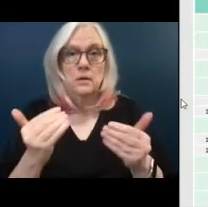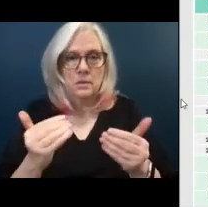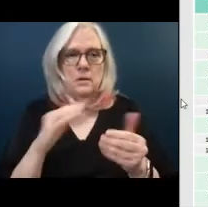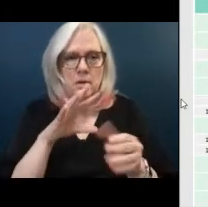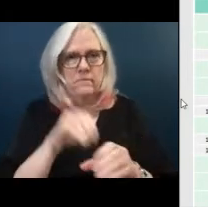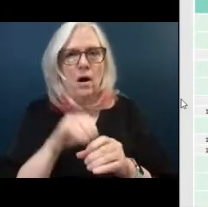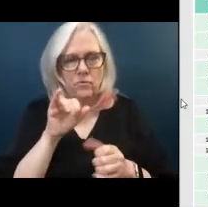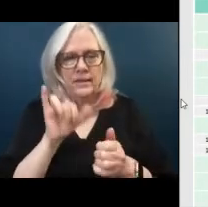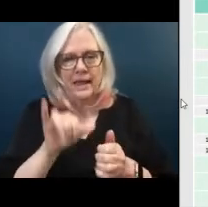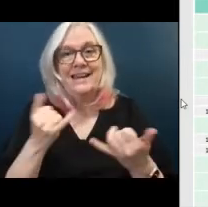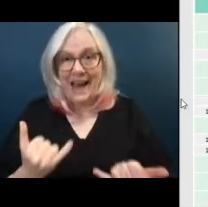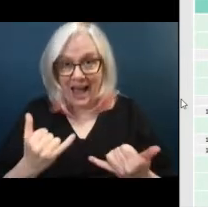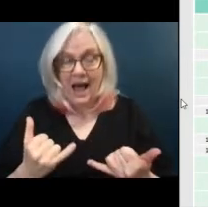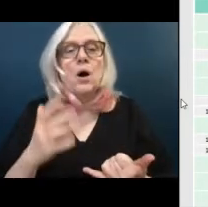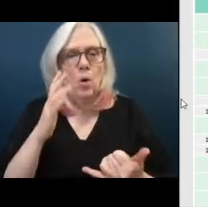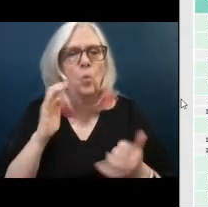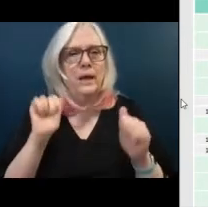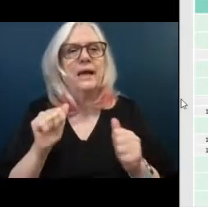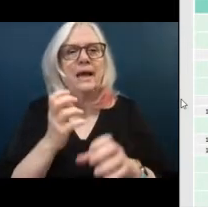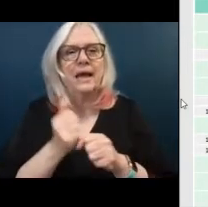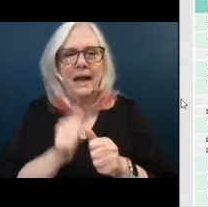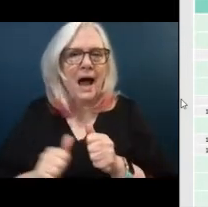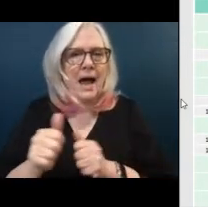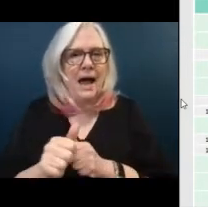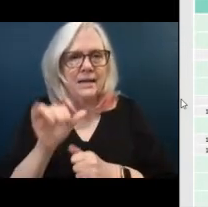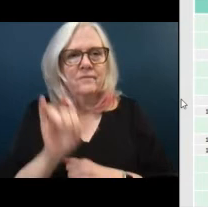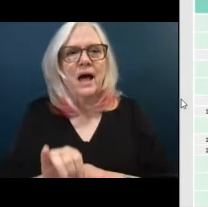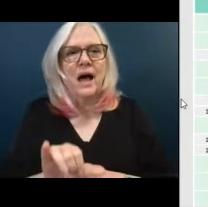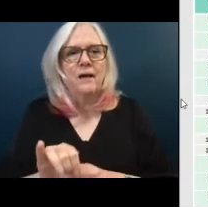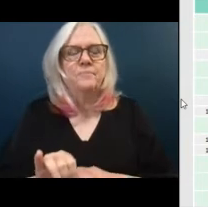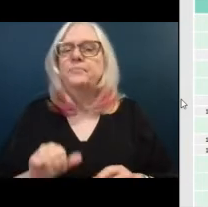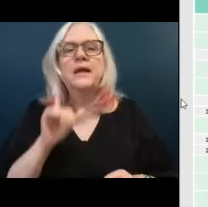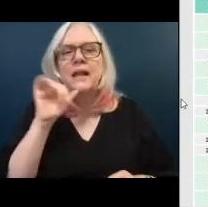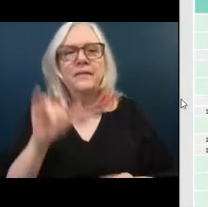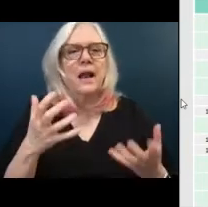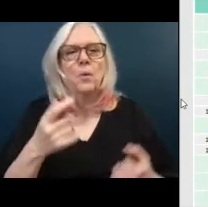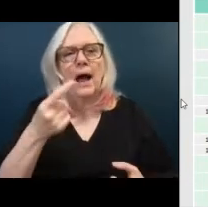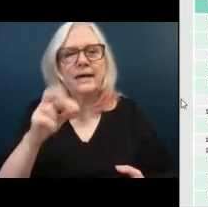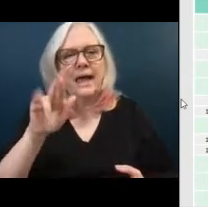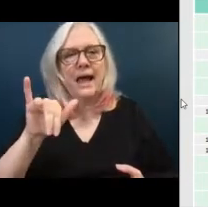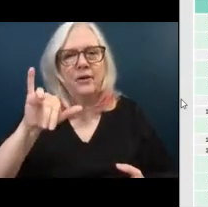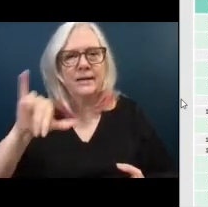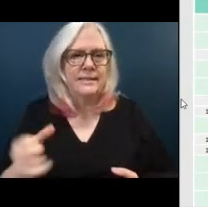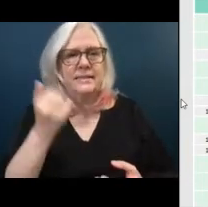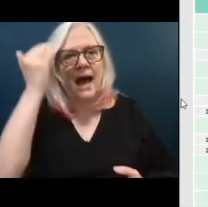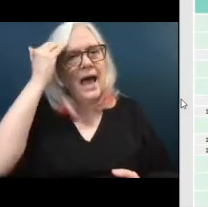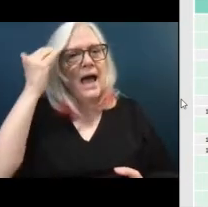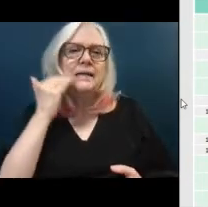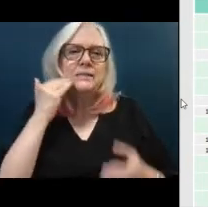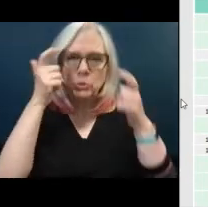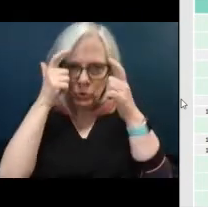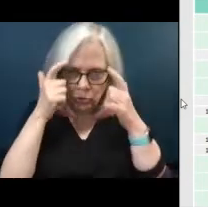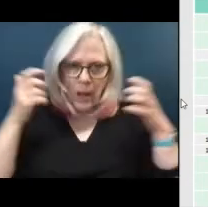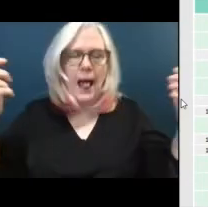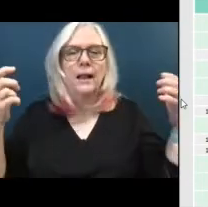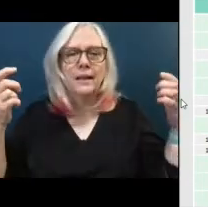for that one last comment yes not that i want gary's head to swell you know but uh i've been